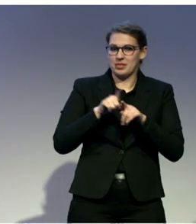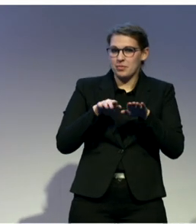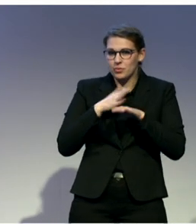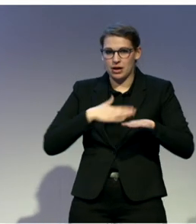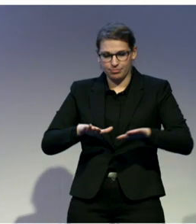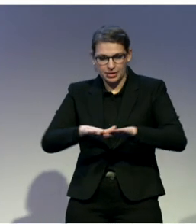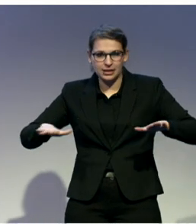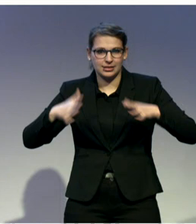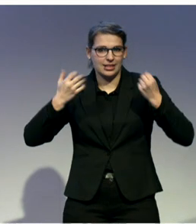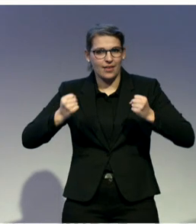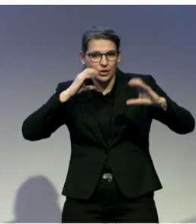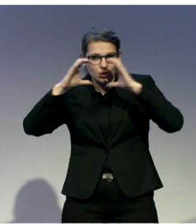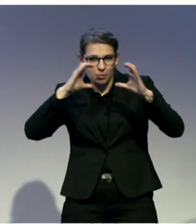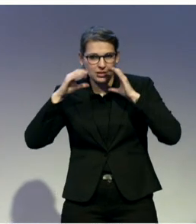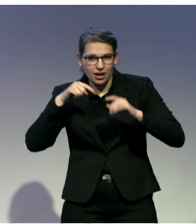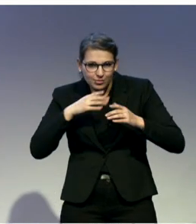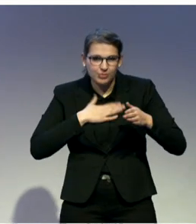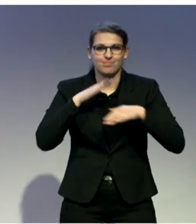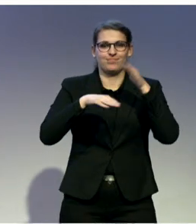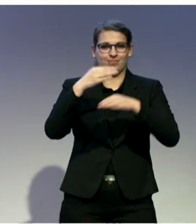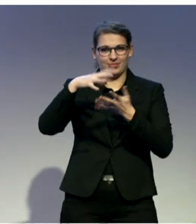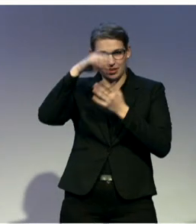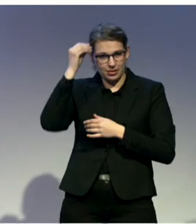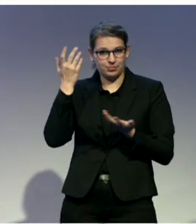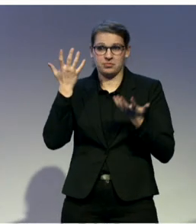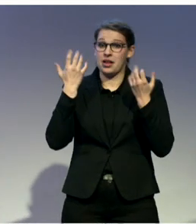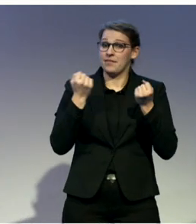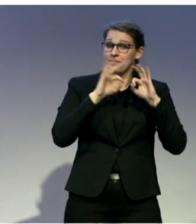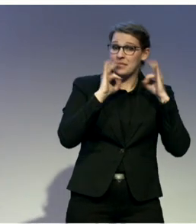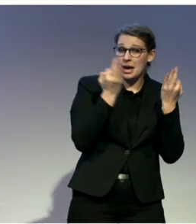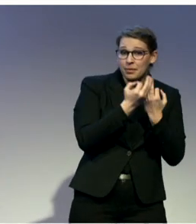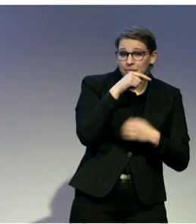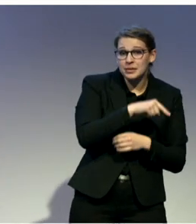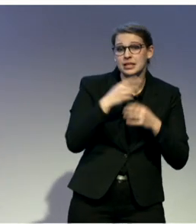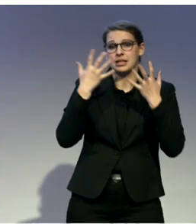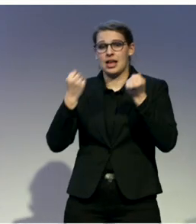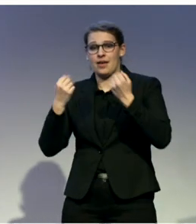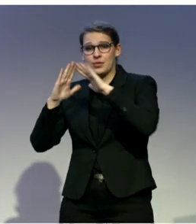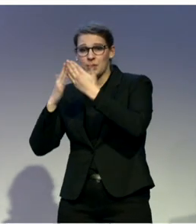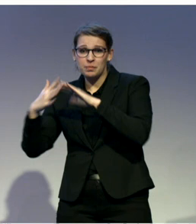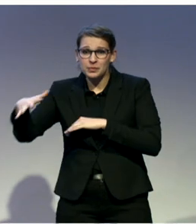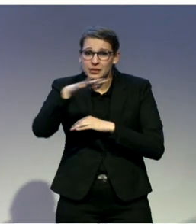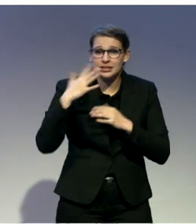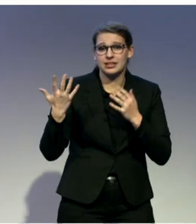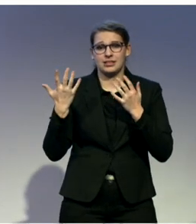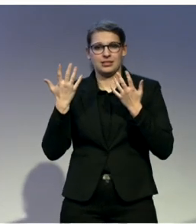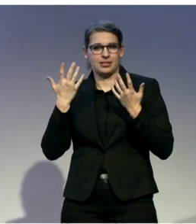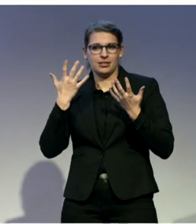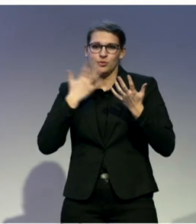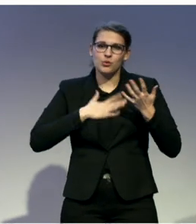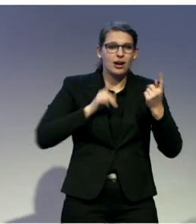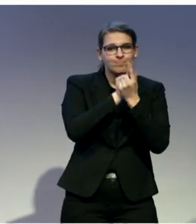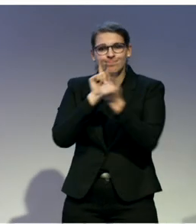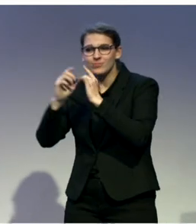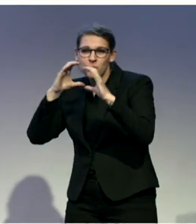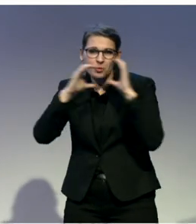Because we are all part of the same society, we all go to the same places, why not be able to talk the same language? And it has